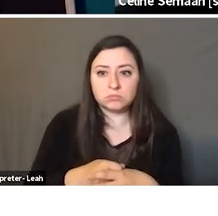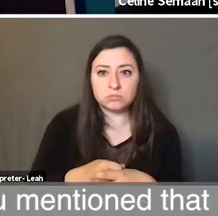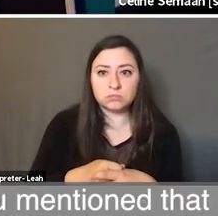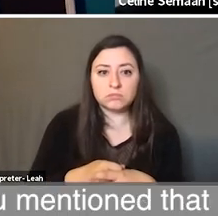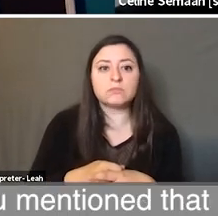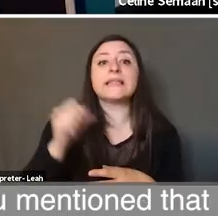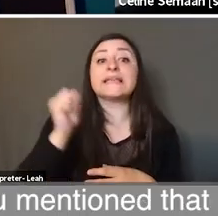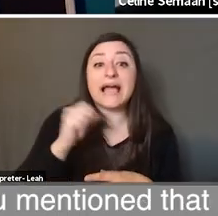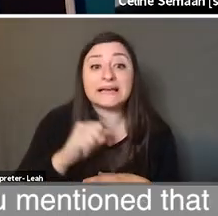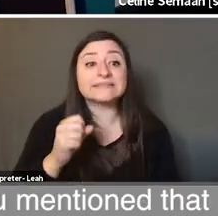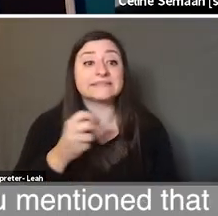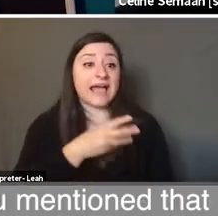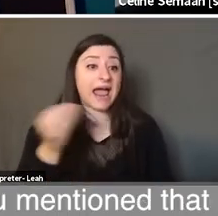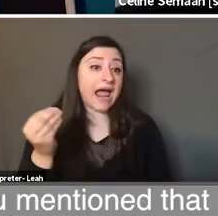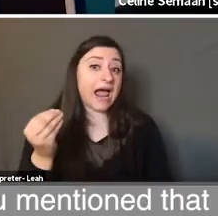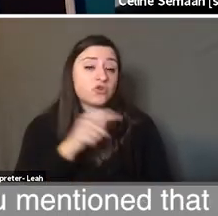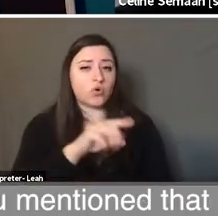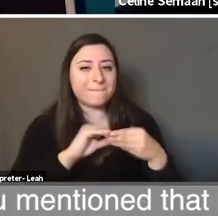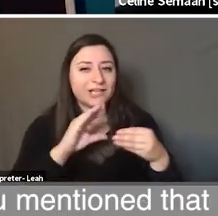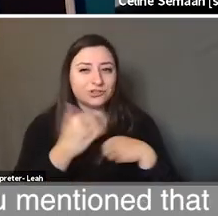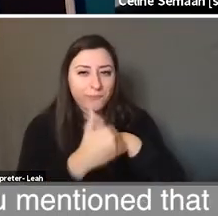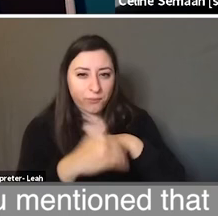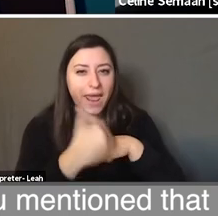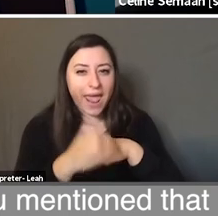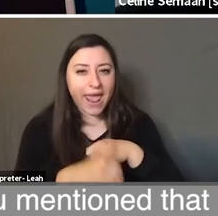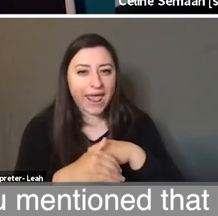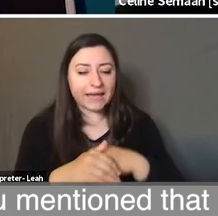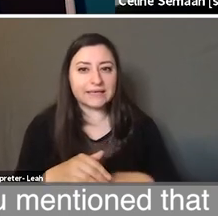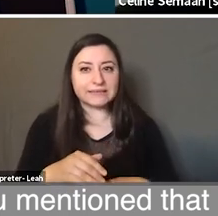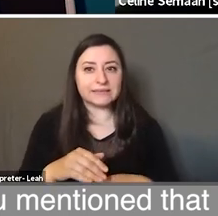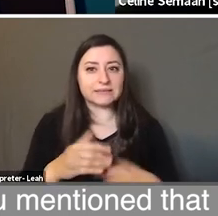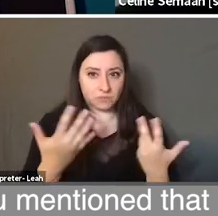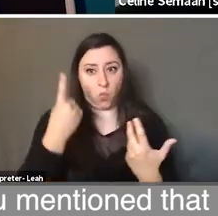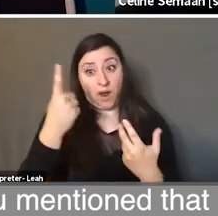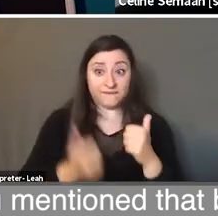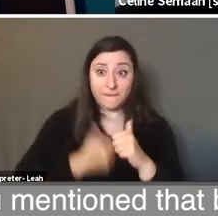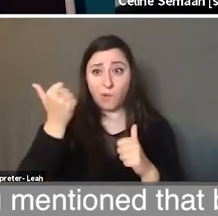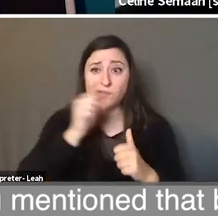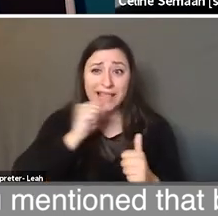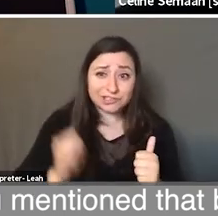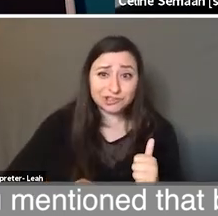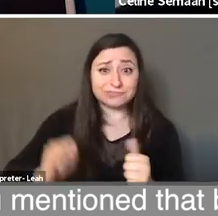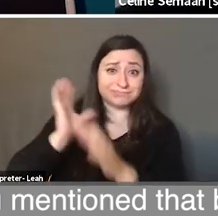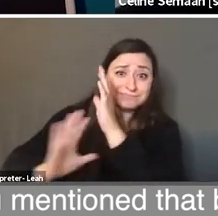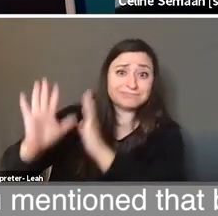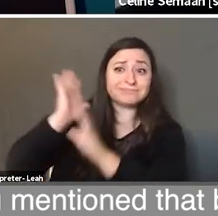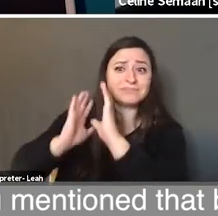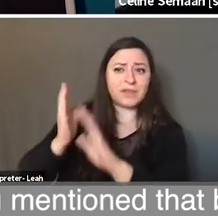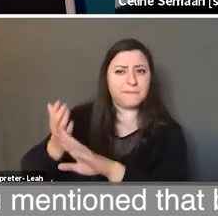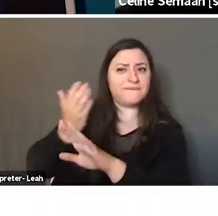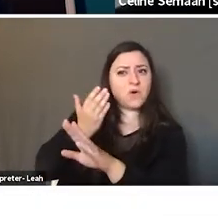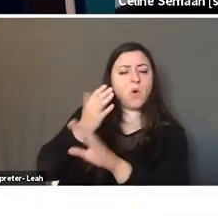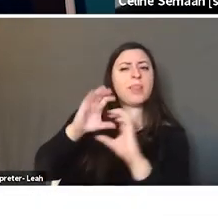Khibus, yes. And you mentioned that bread is, you know, one of the most ancient, I think you mentioned that before the class, but